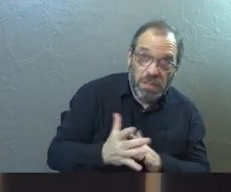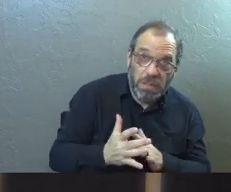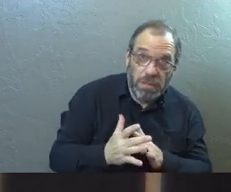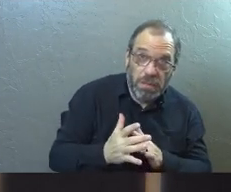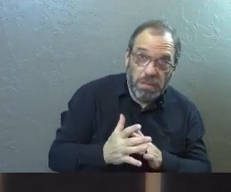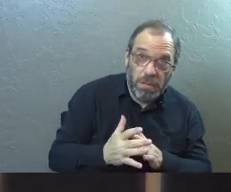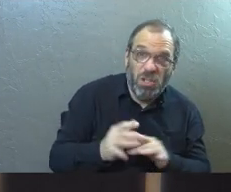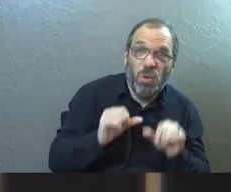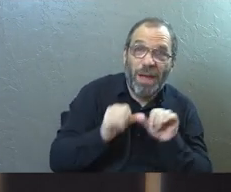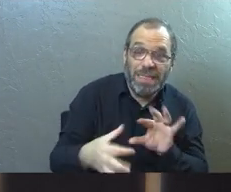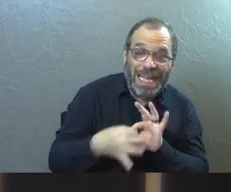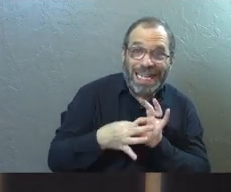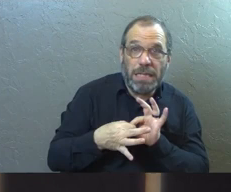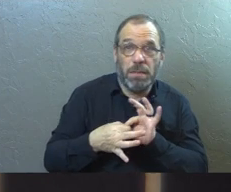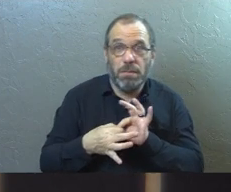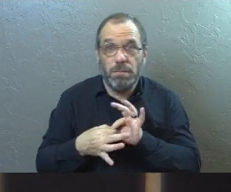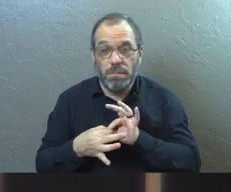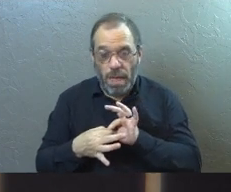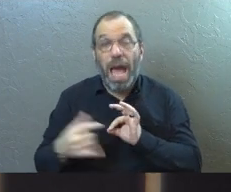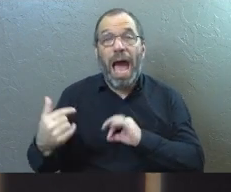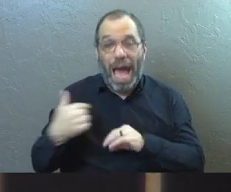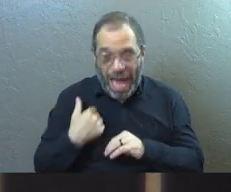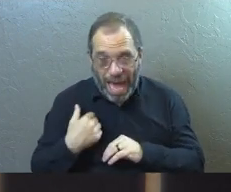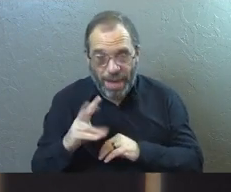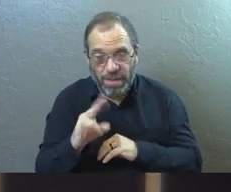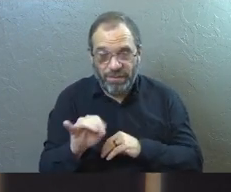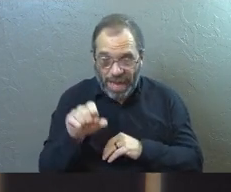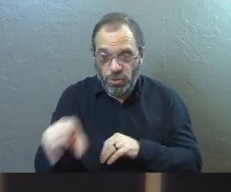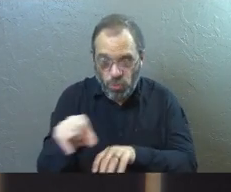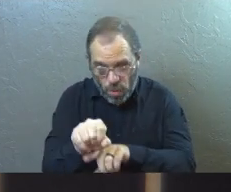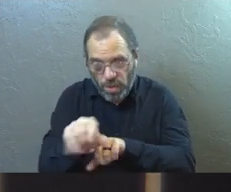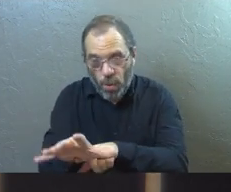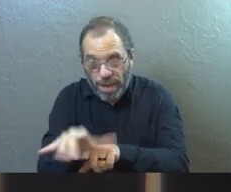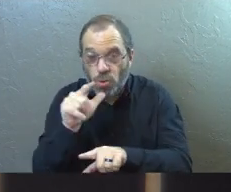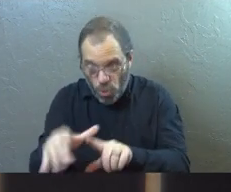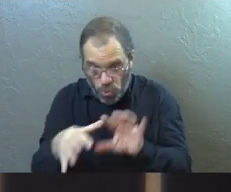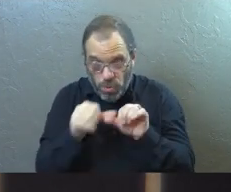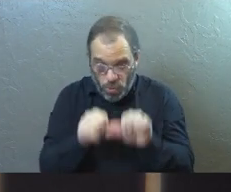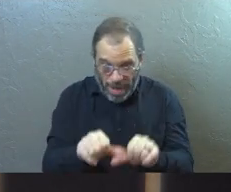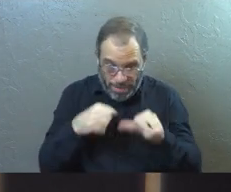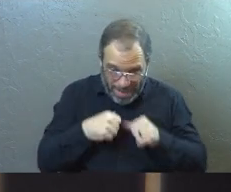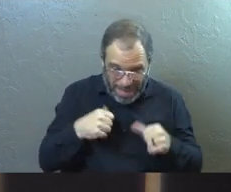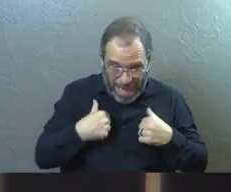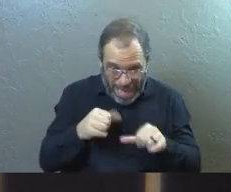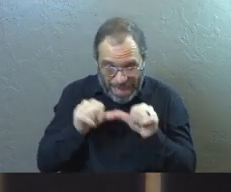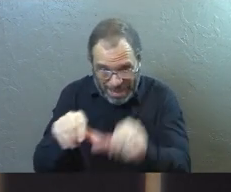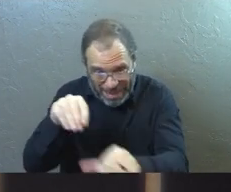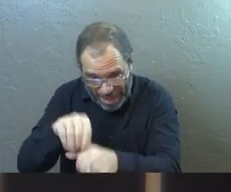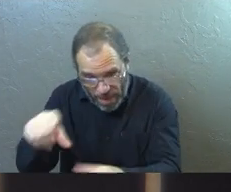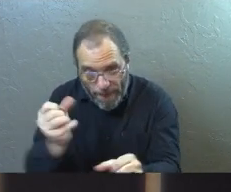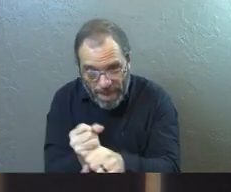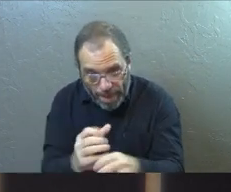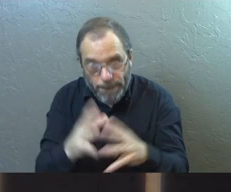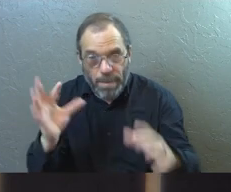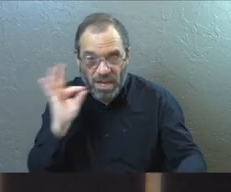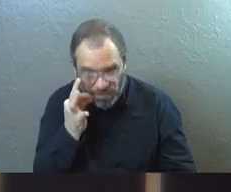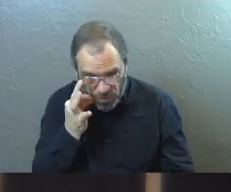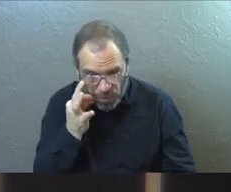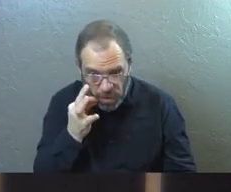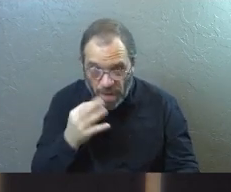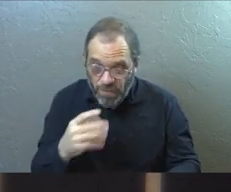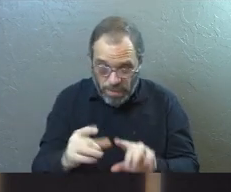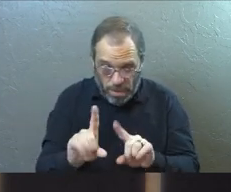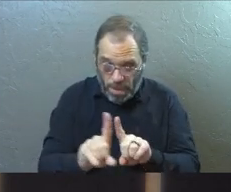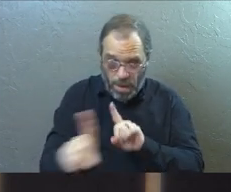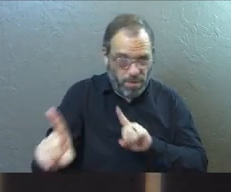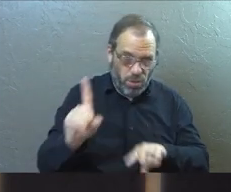You've got to stay connected. Yes, I am the vine. You are the branches. Those who remain in me and I in them will produce much fruit. For apart